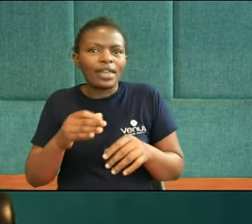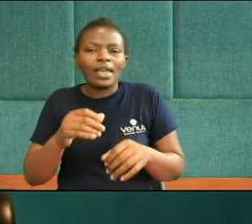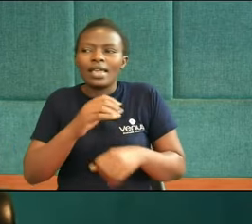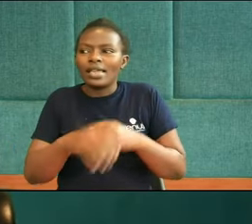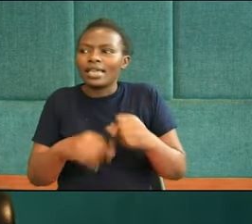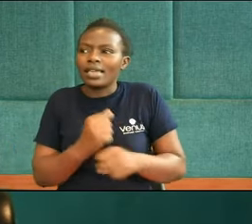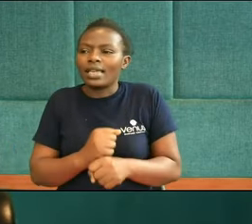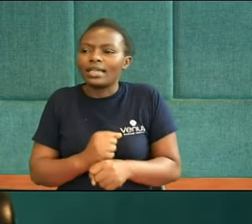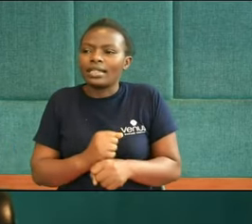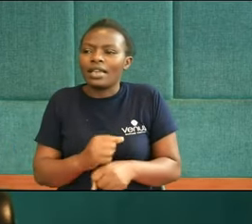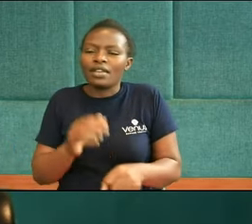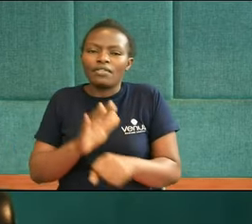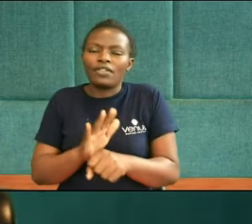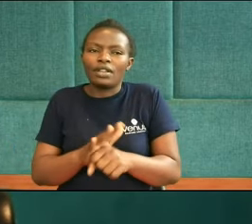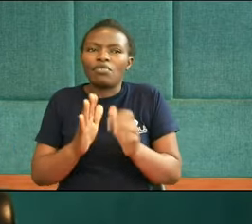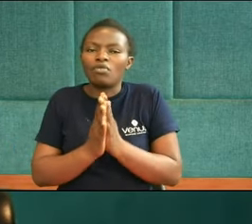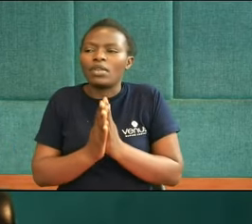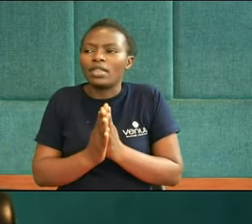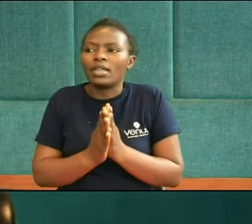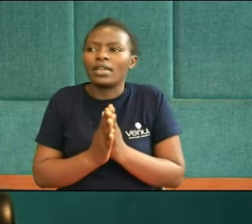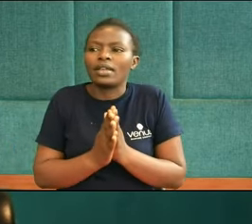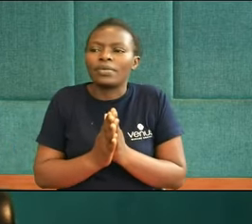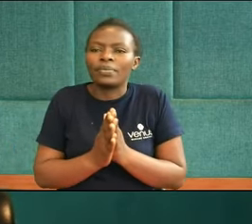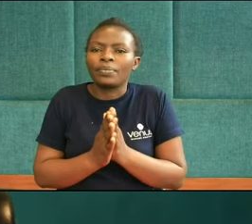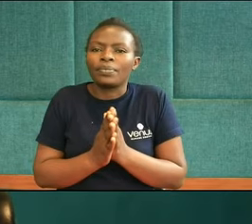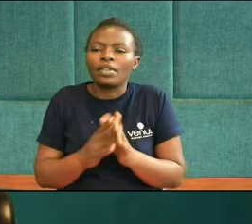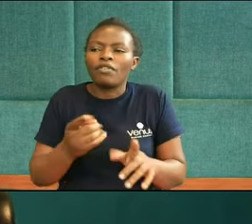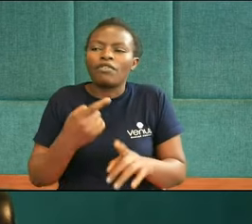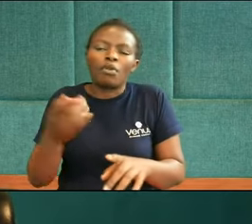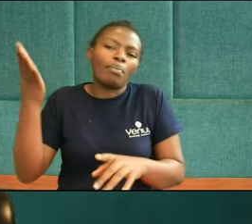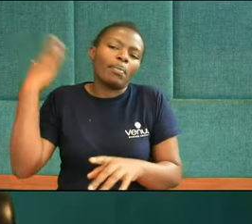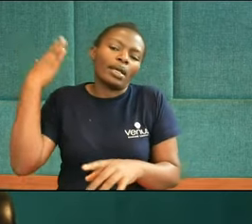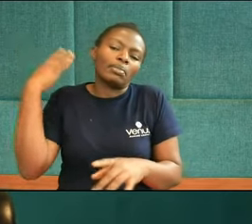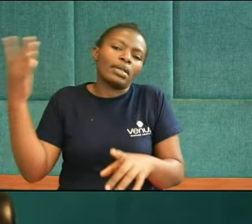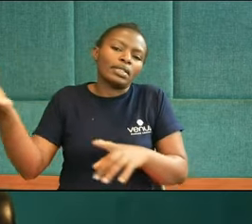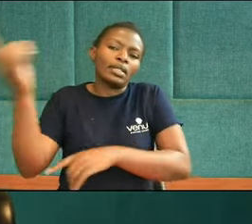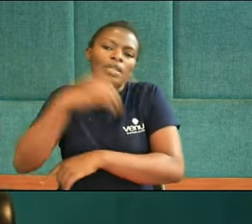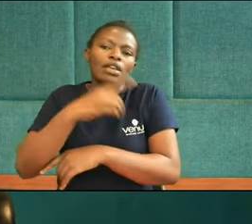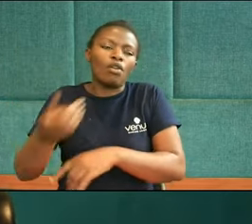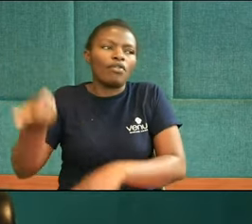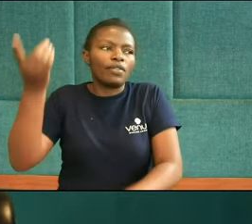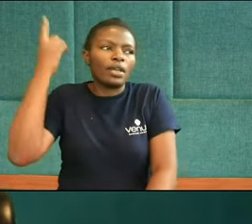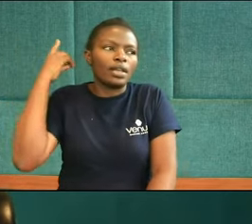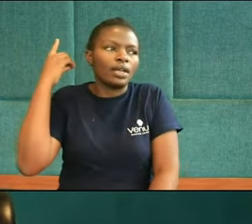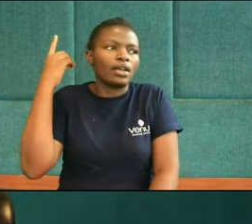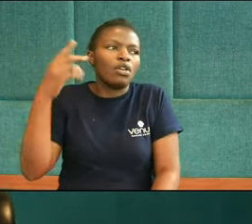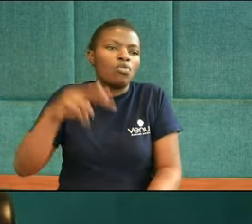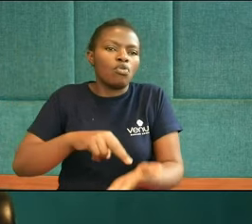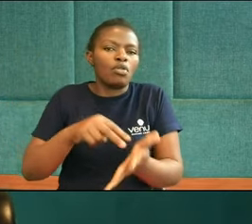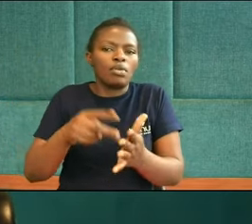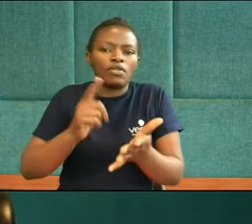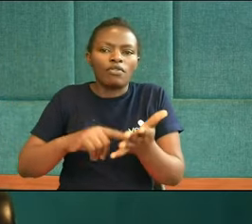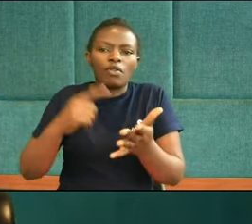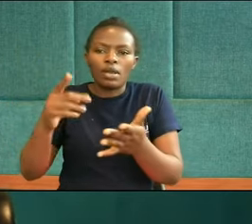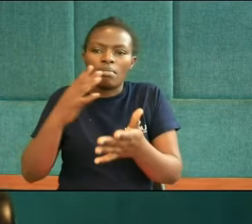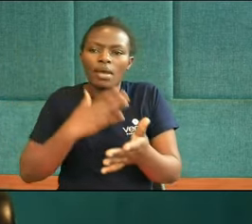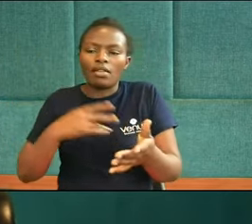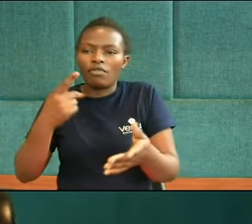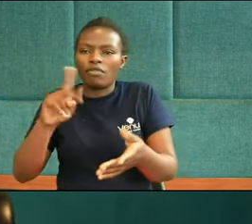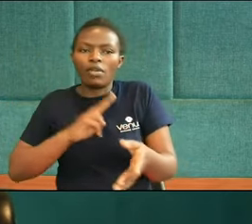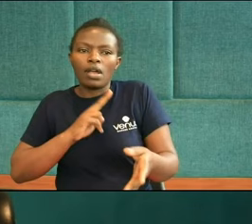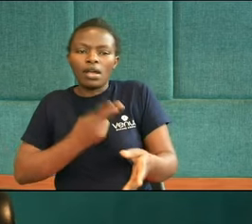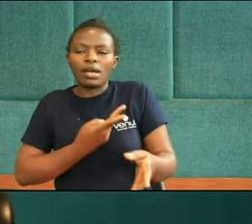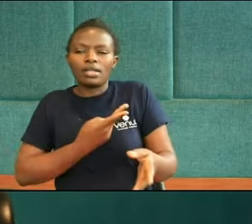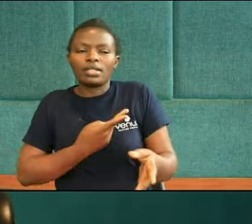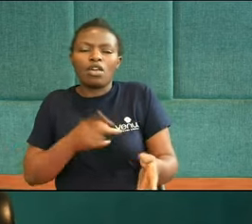day Which you know Is 2,300 days From his day Would mean For him And for us And what does He need